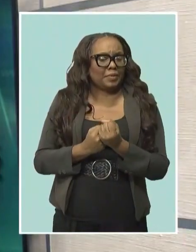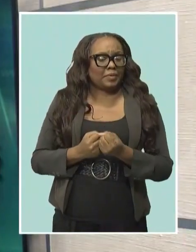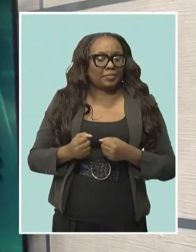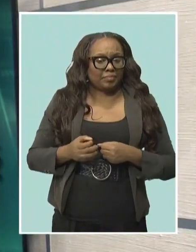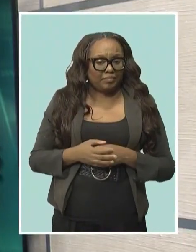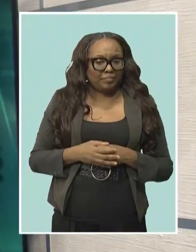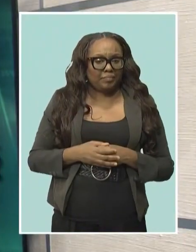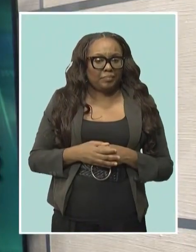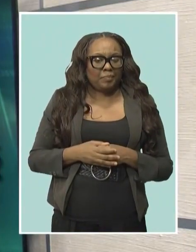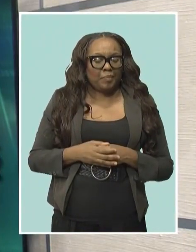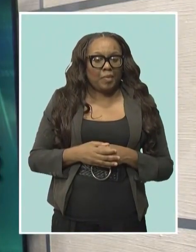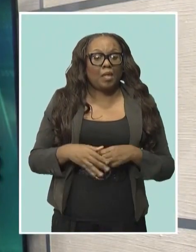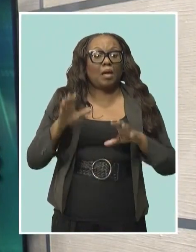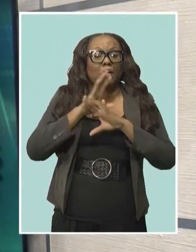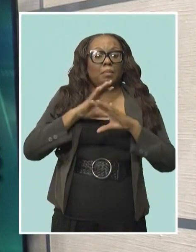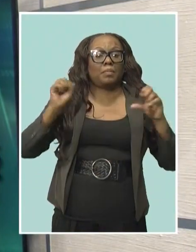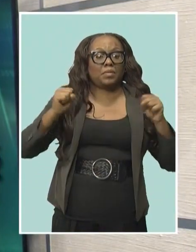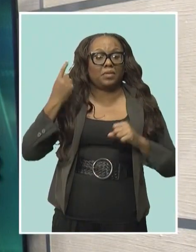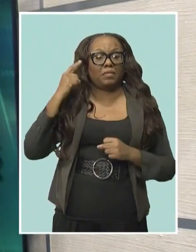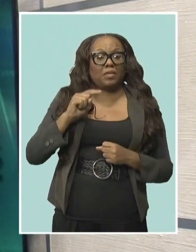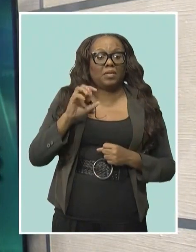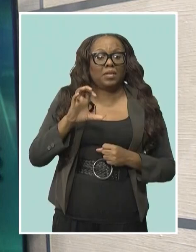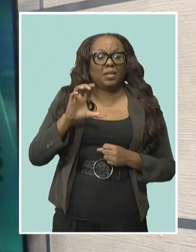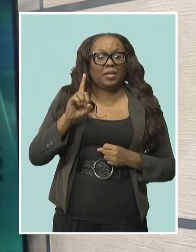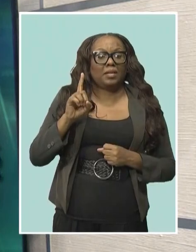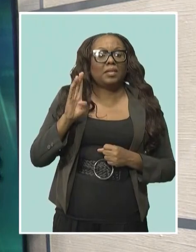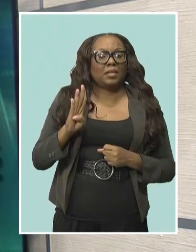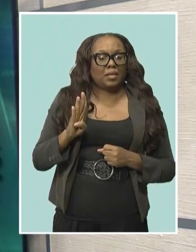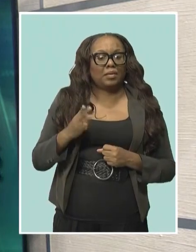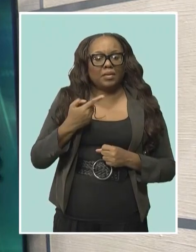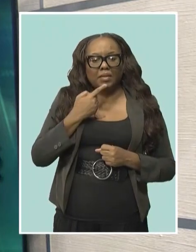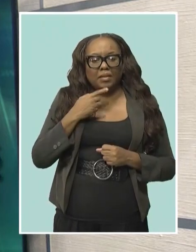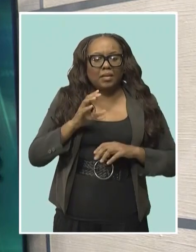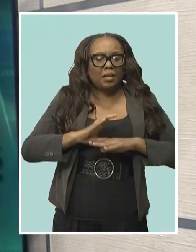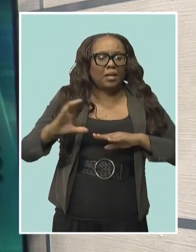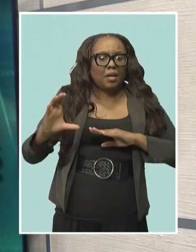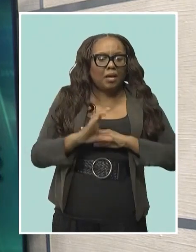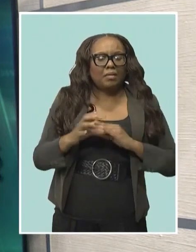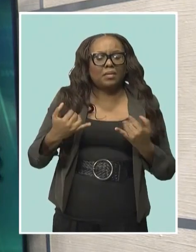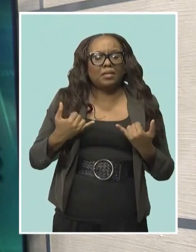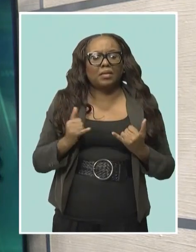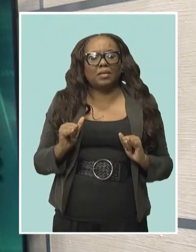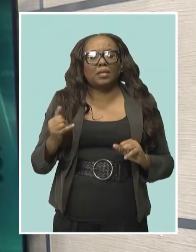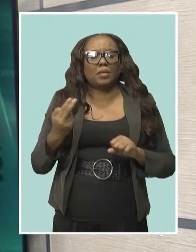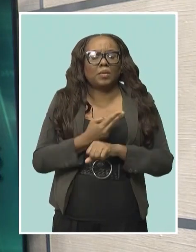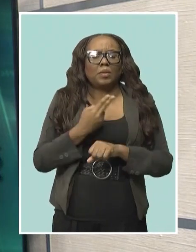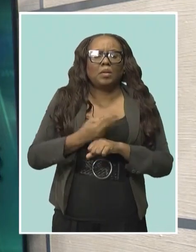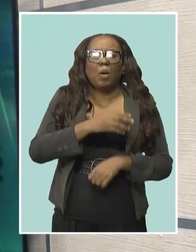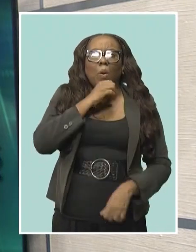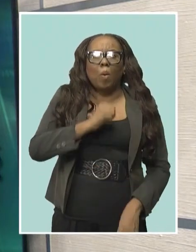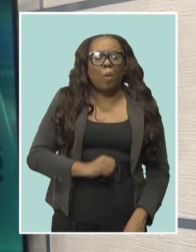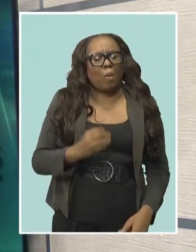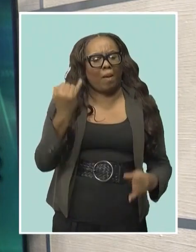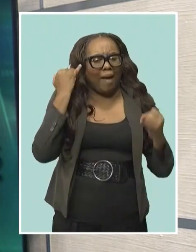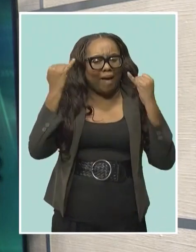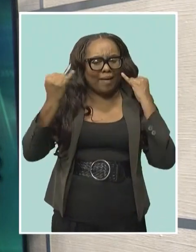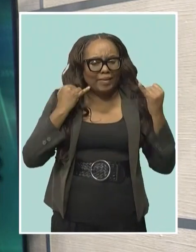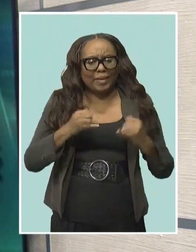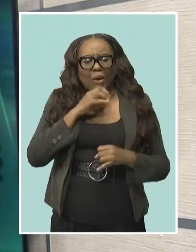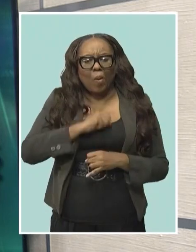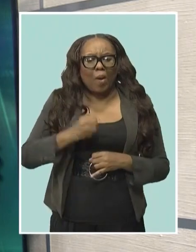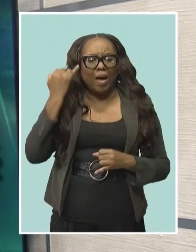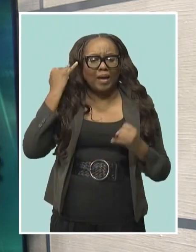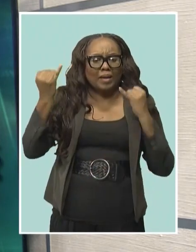President of the CDB, Dr. Hygienist Gene Leon, in his contribution, says the region is still being antiquated, using antiquated